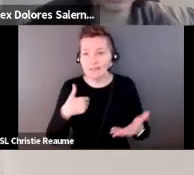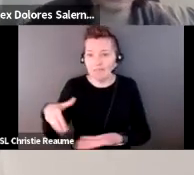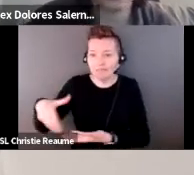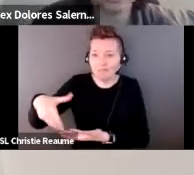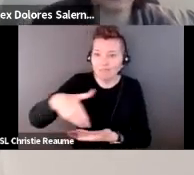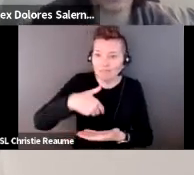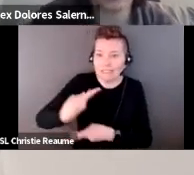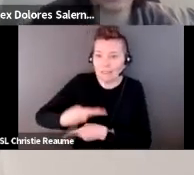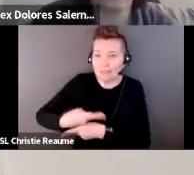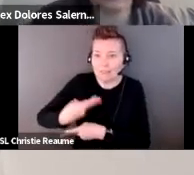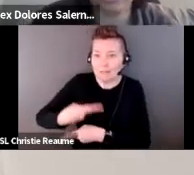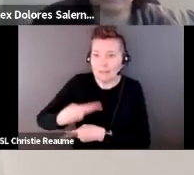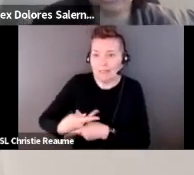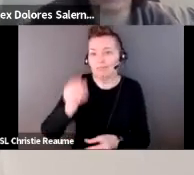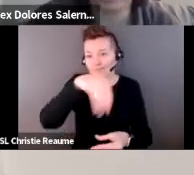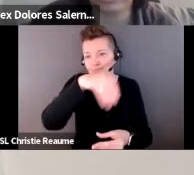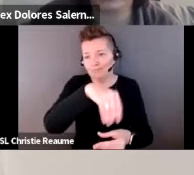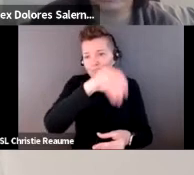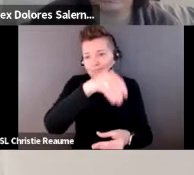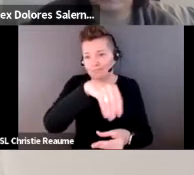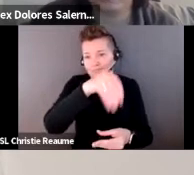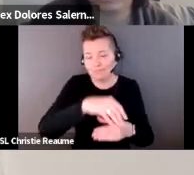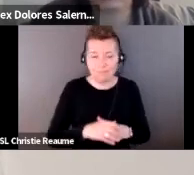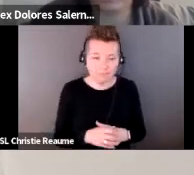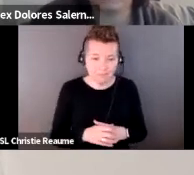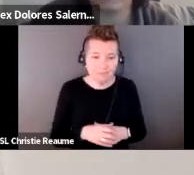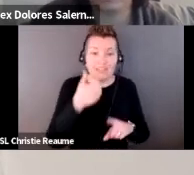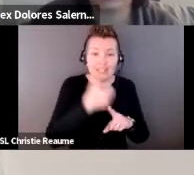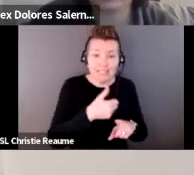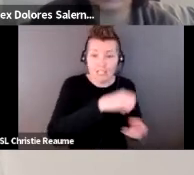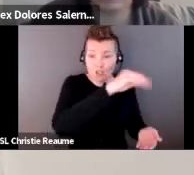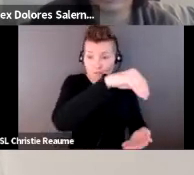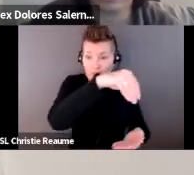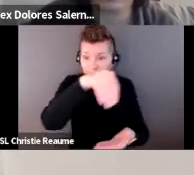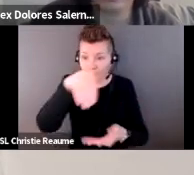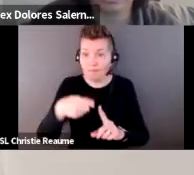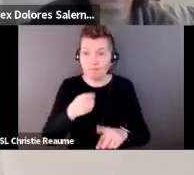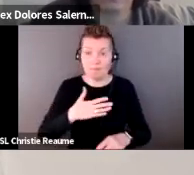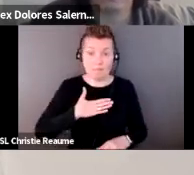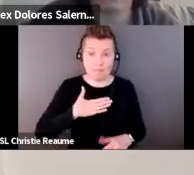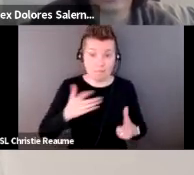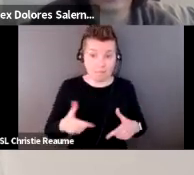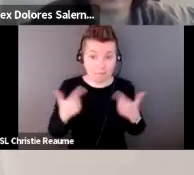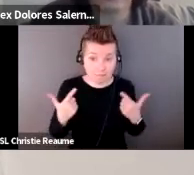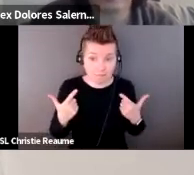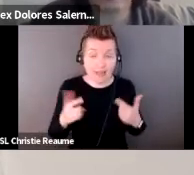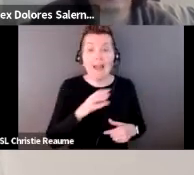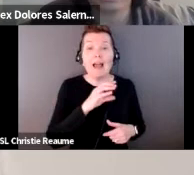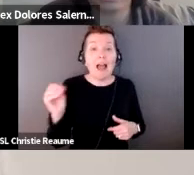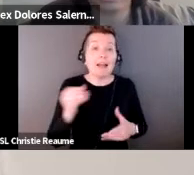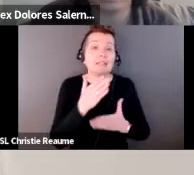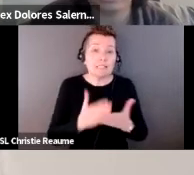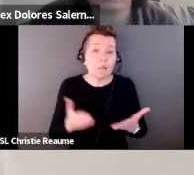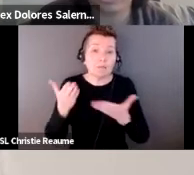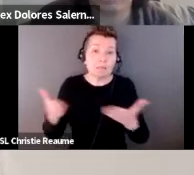Inside each pillowcase is a variety of used medical supplies from my own life and also supplies offered from friends and